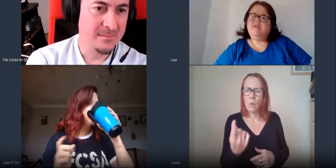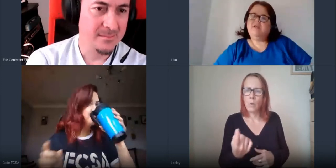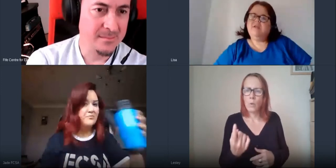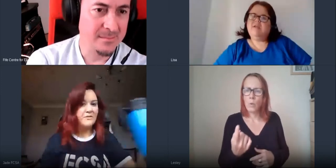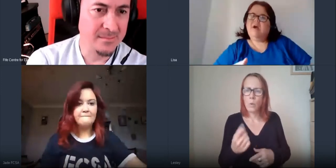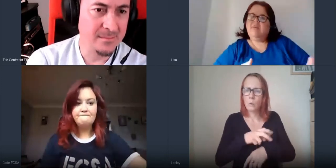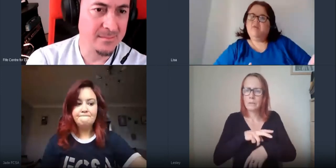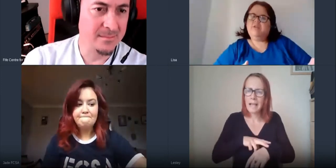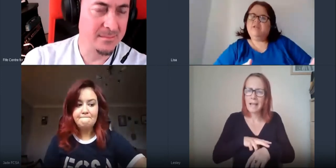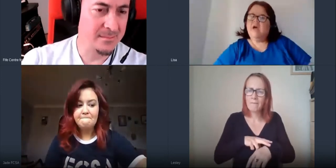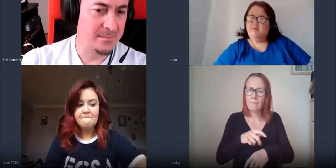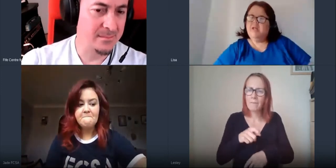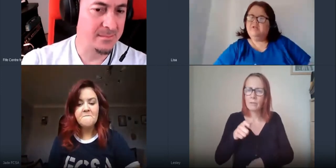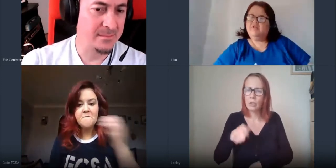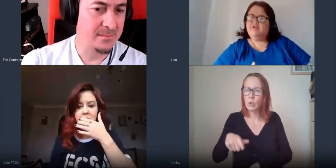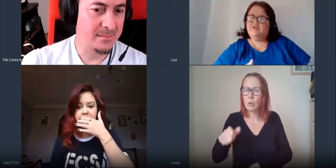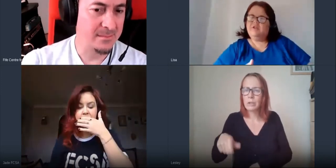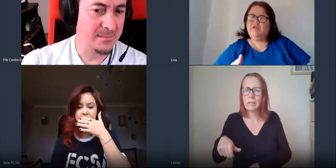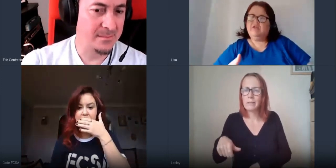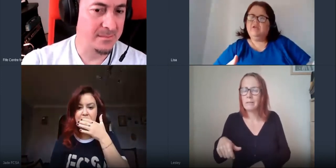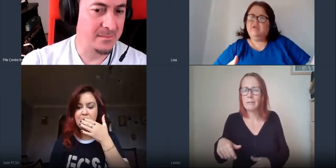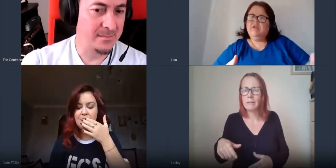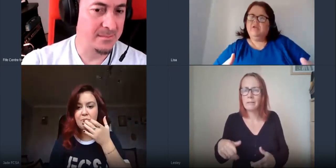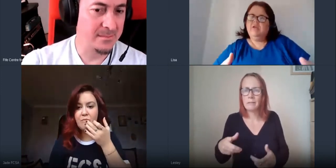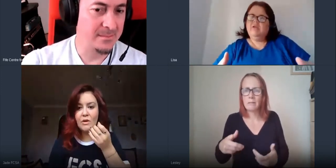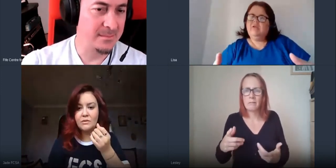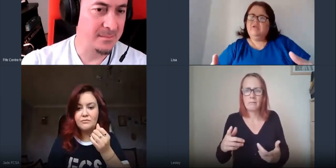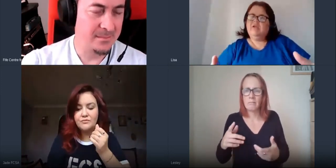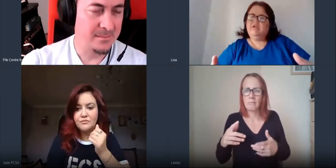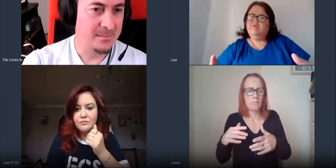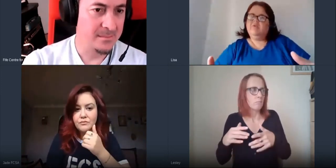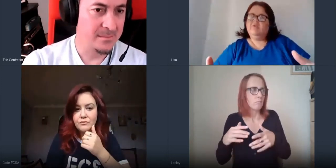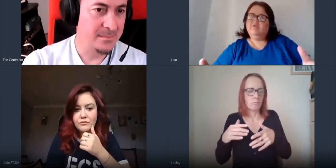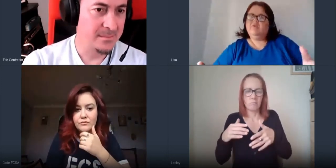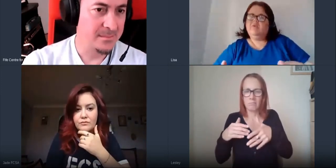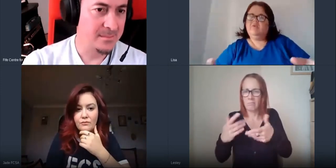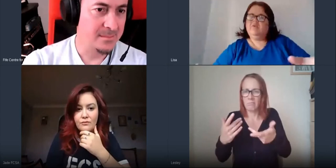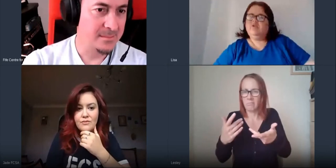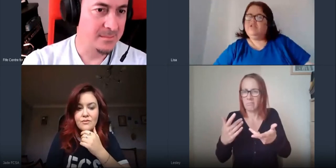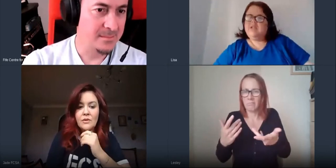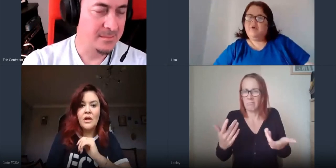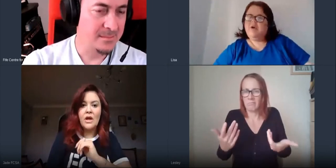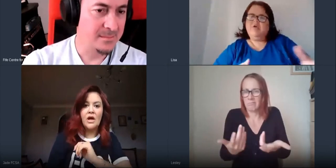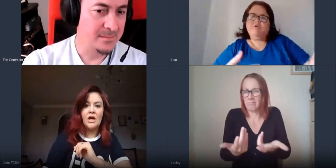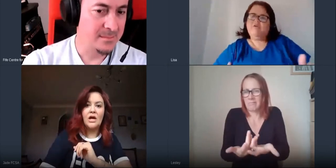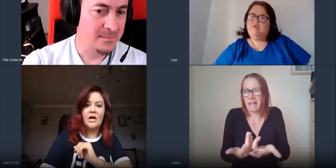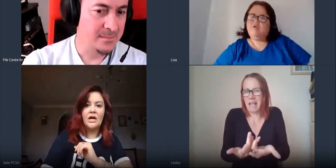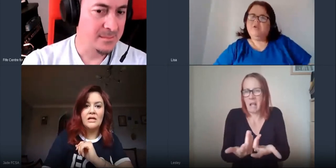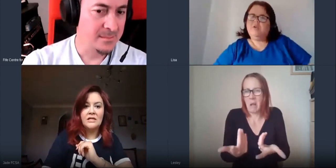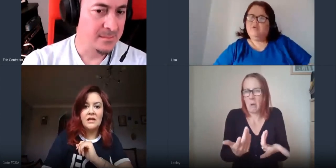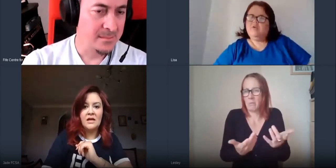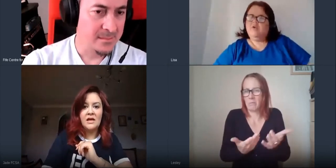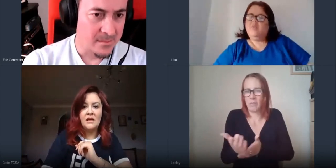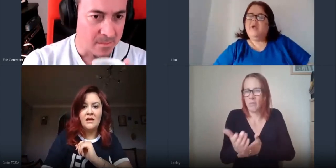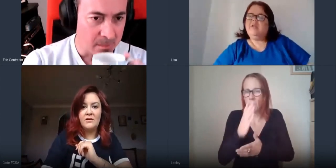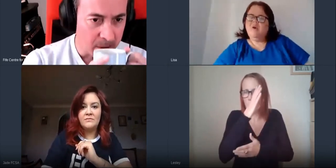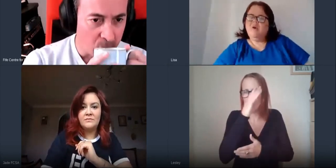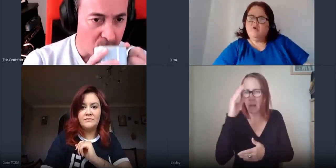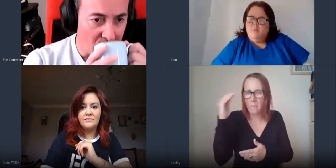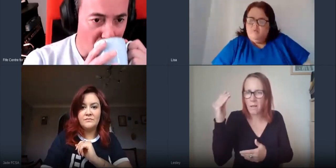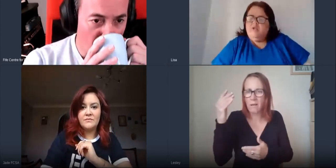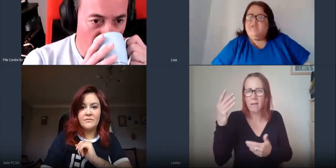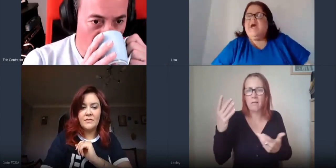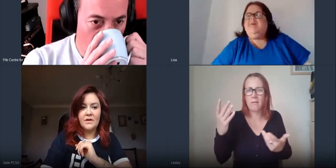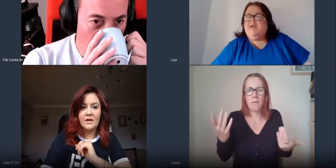did they cut did they come in during like you know during the summer or the time